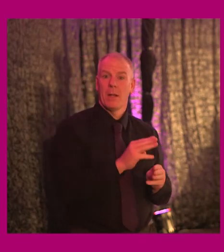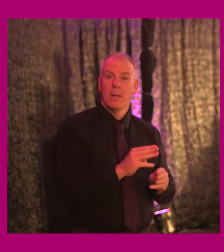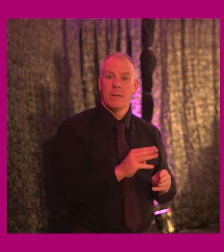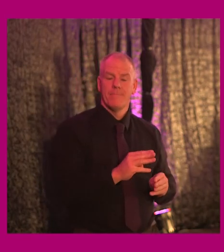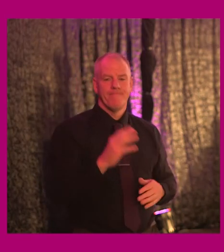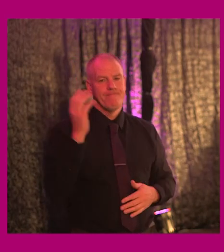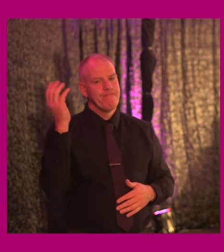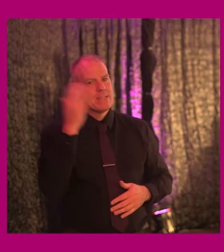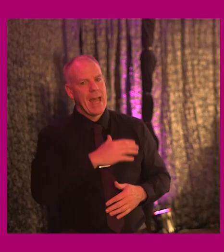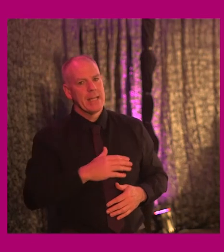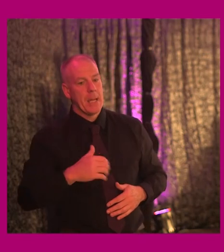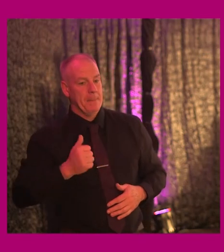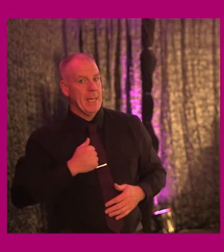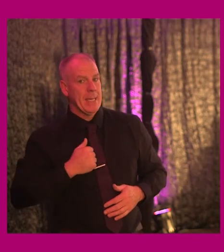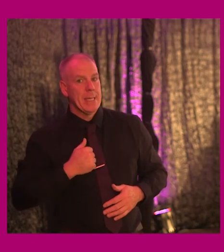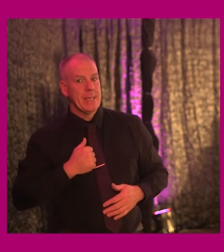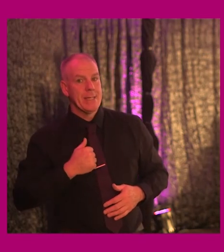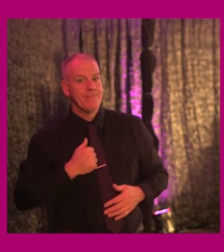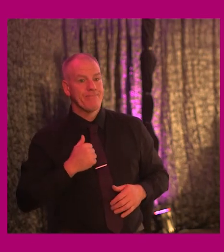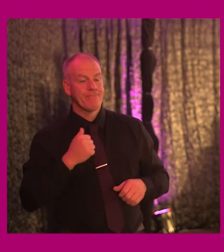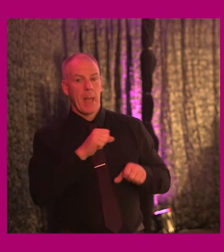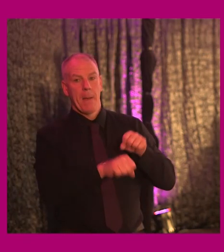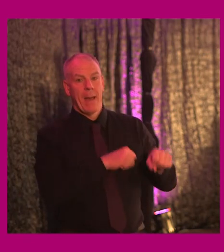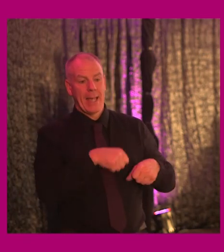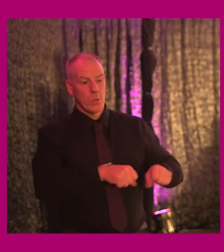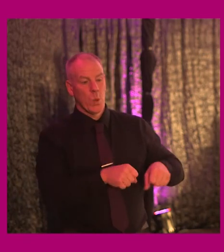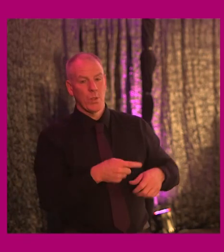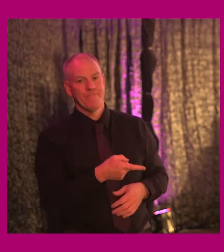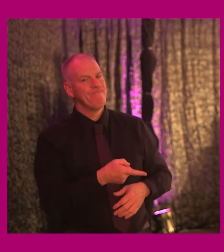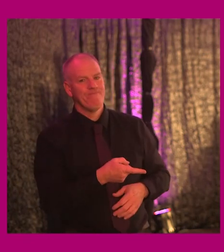Sadly for us, it's all about the bike and the scooter.